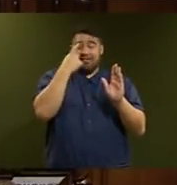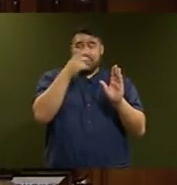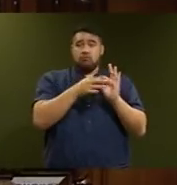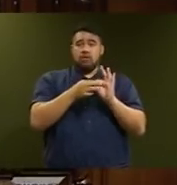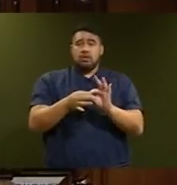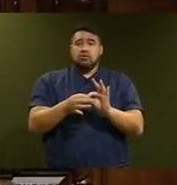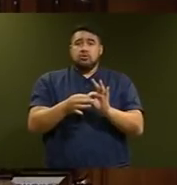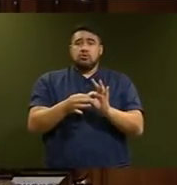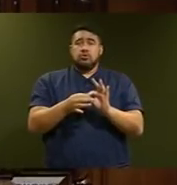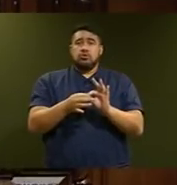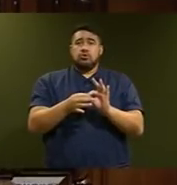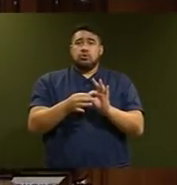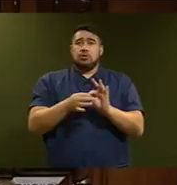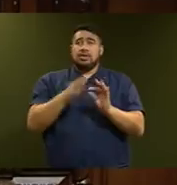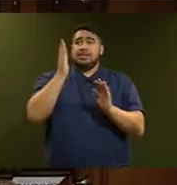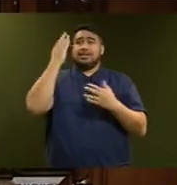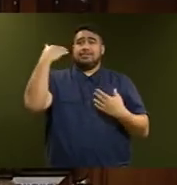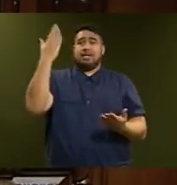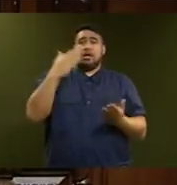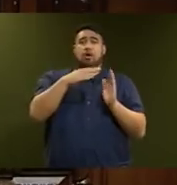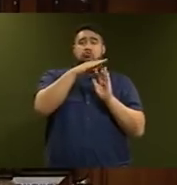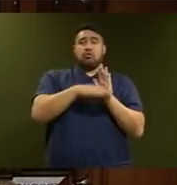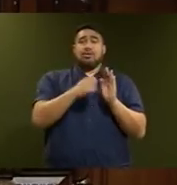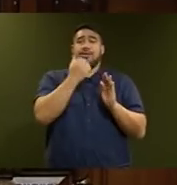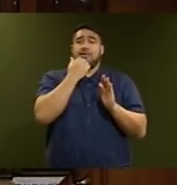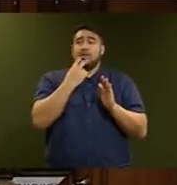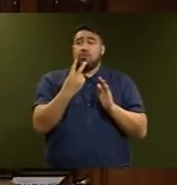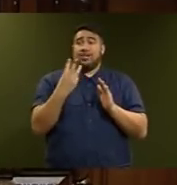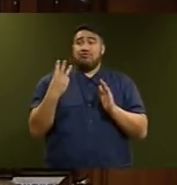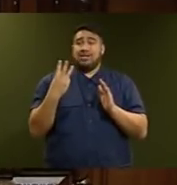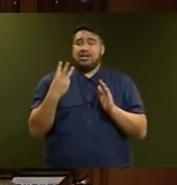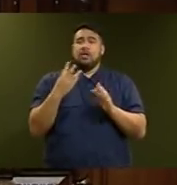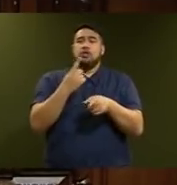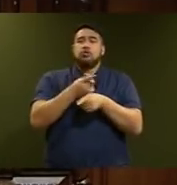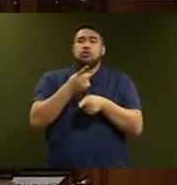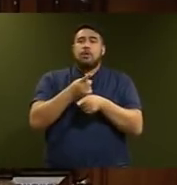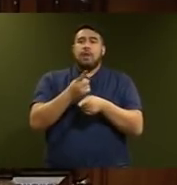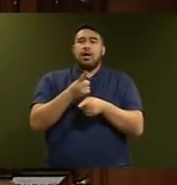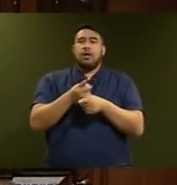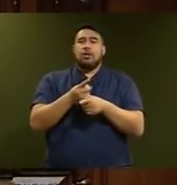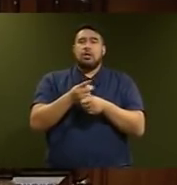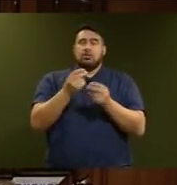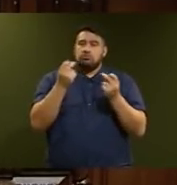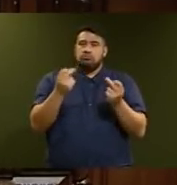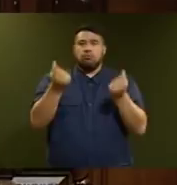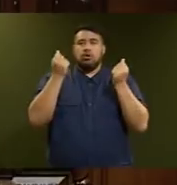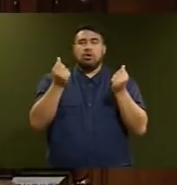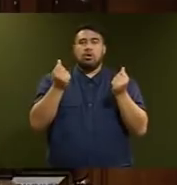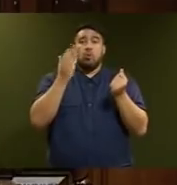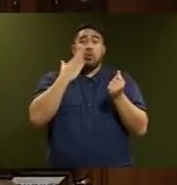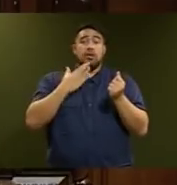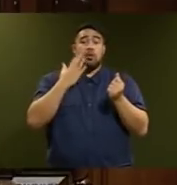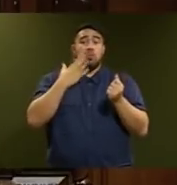the Speaker's ruling, which says... Which is the immediacy. You know, it is... It is important to raise things immediately.